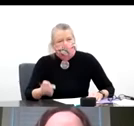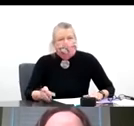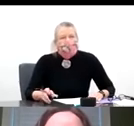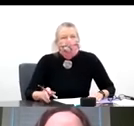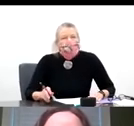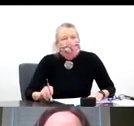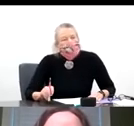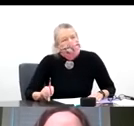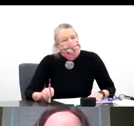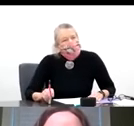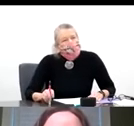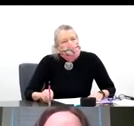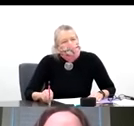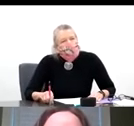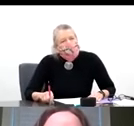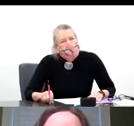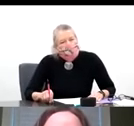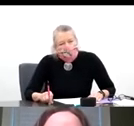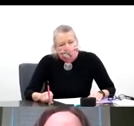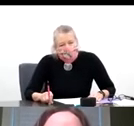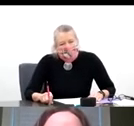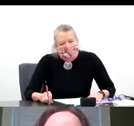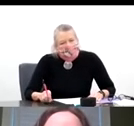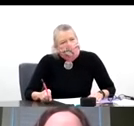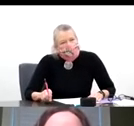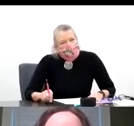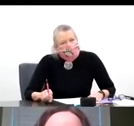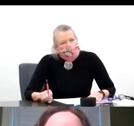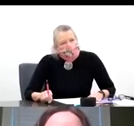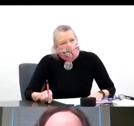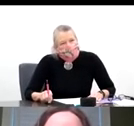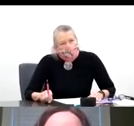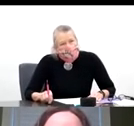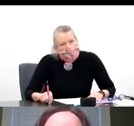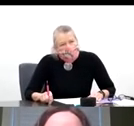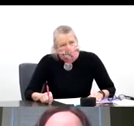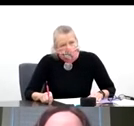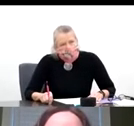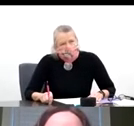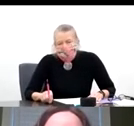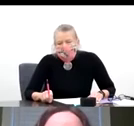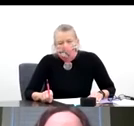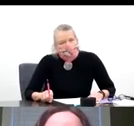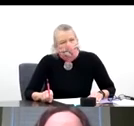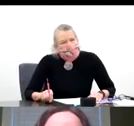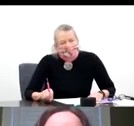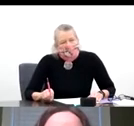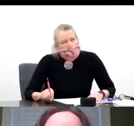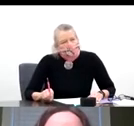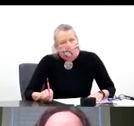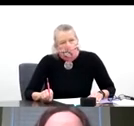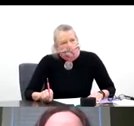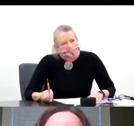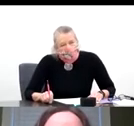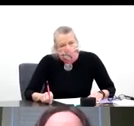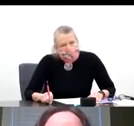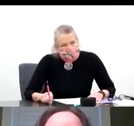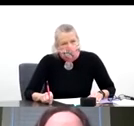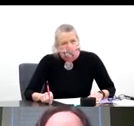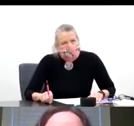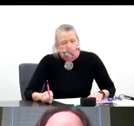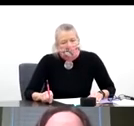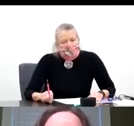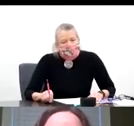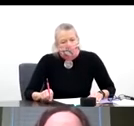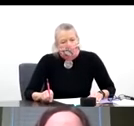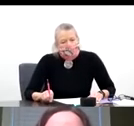and understanding. And the first is he was faced in the 1980s with the AIDS epidemic. There was not an established trials